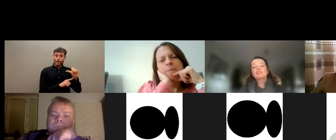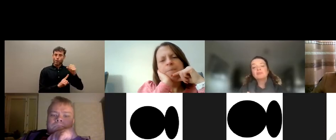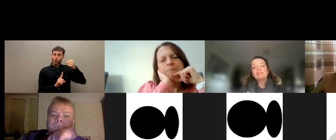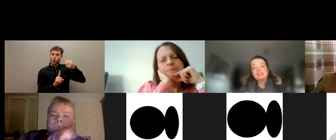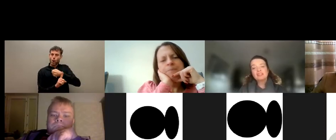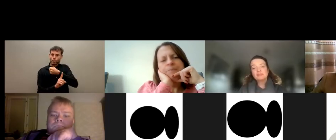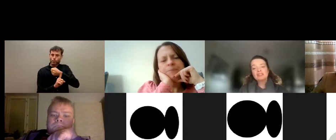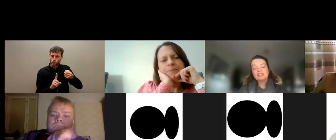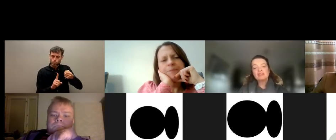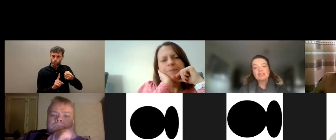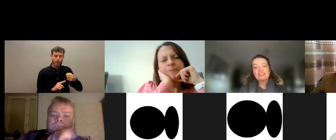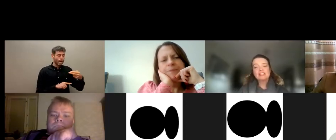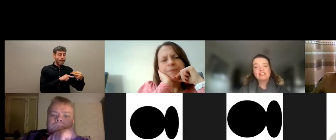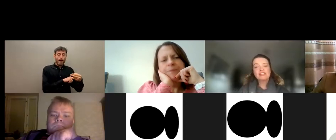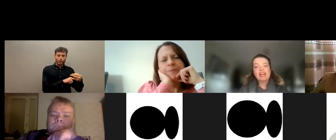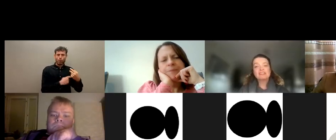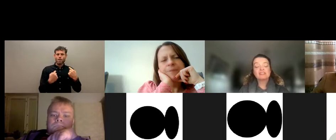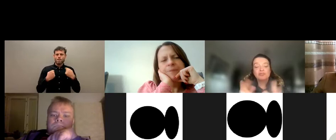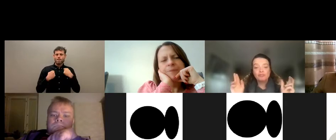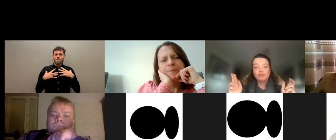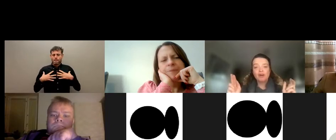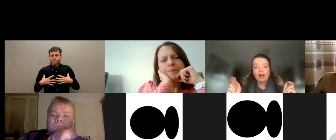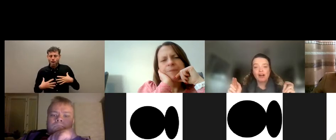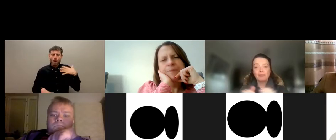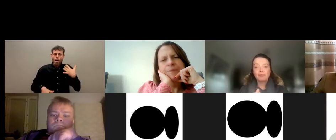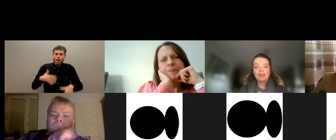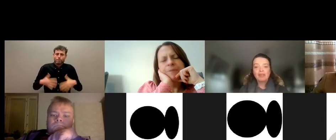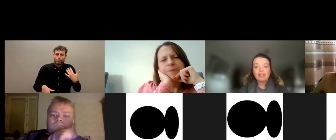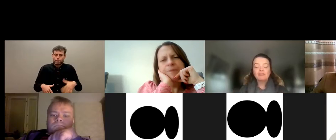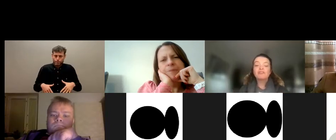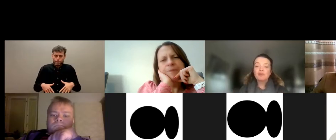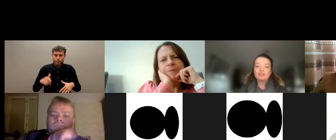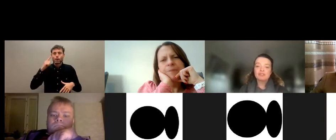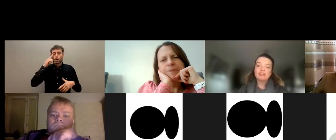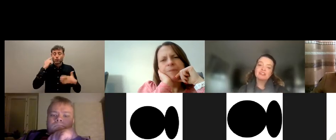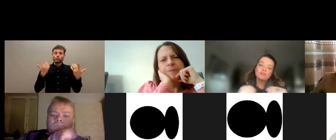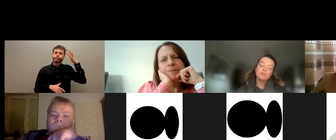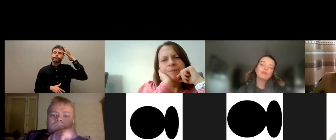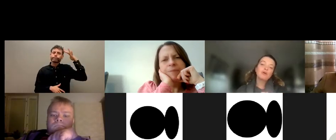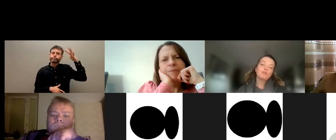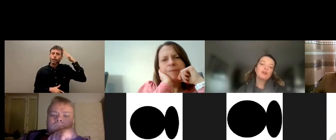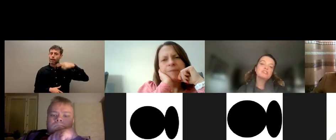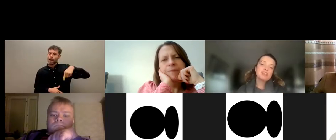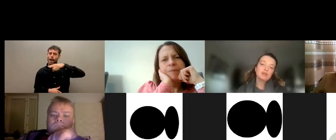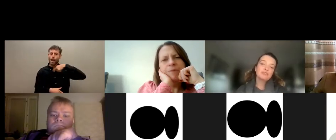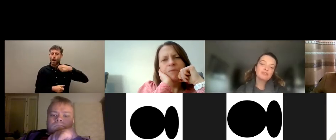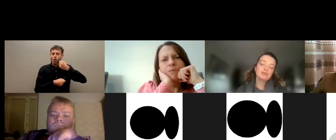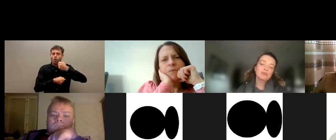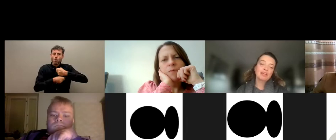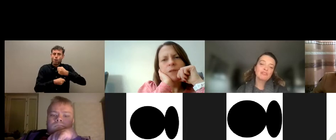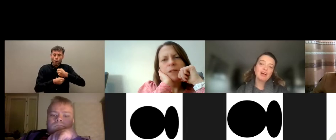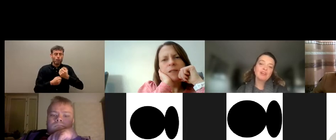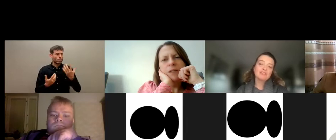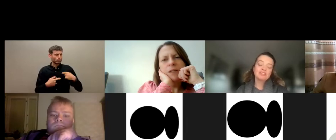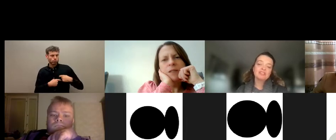know, the development sector, humanitarian aid sector has a do no harm kind of focus. And that is what we're all, we all sign up to